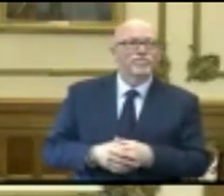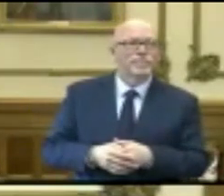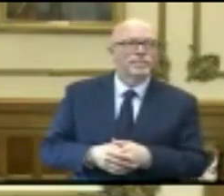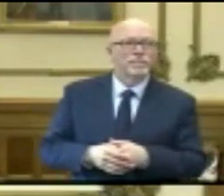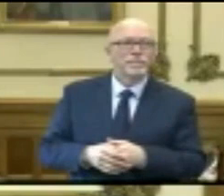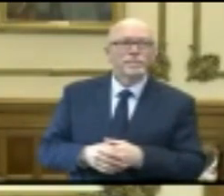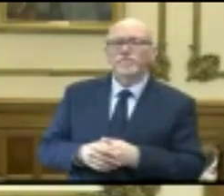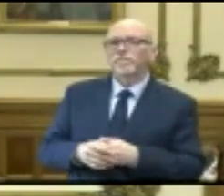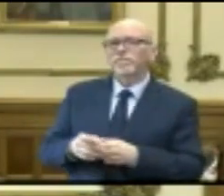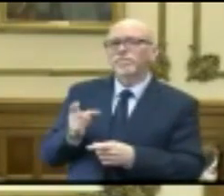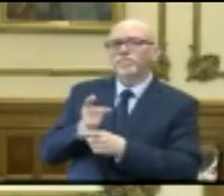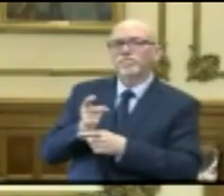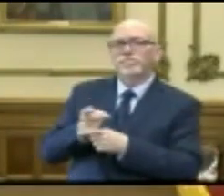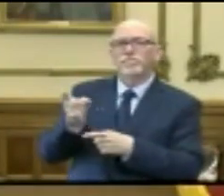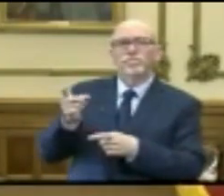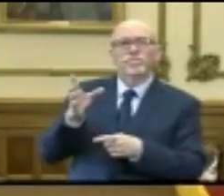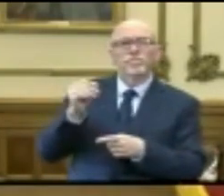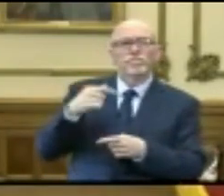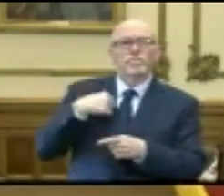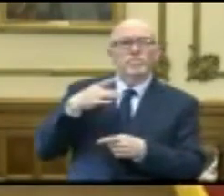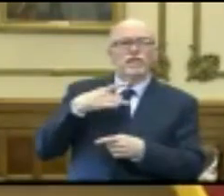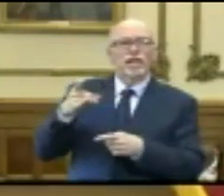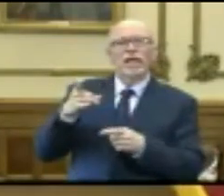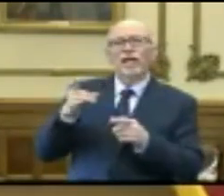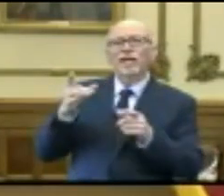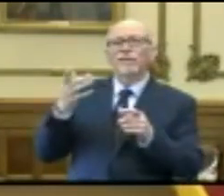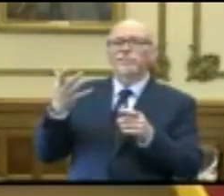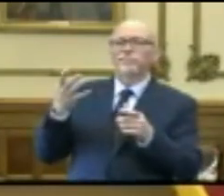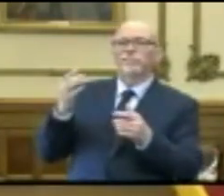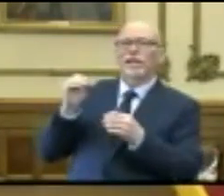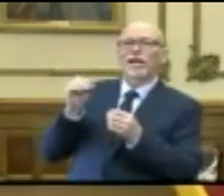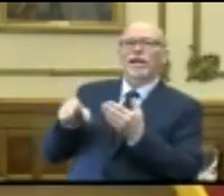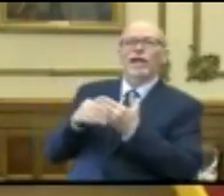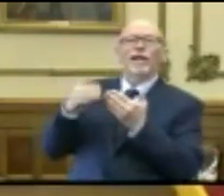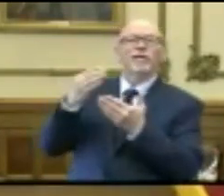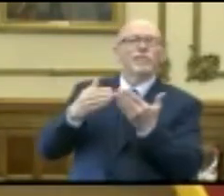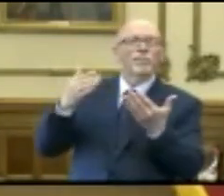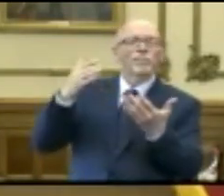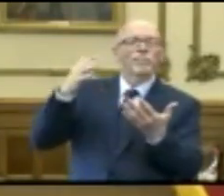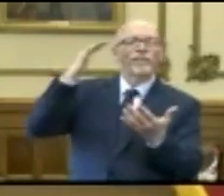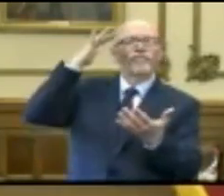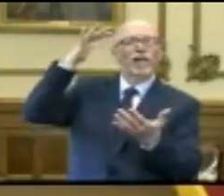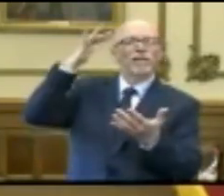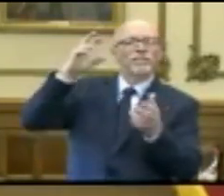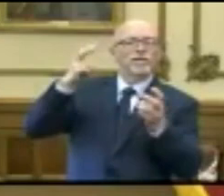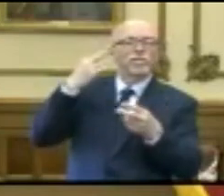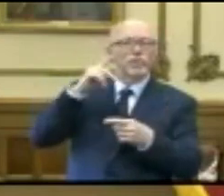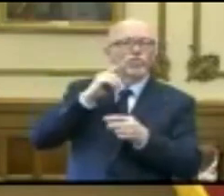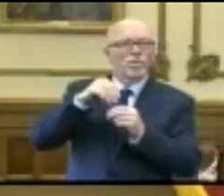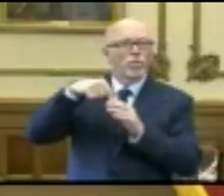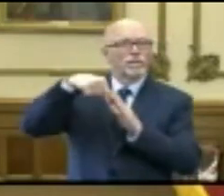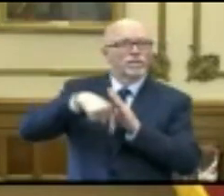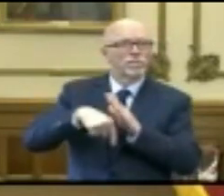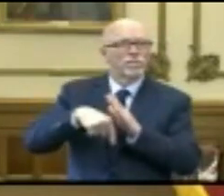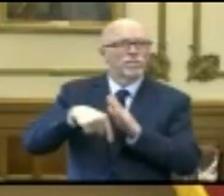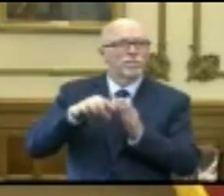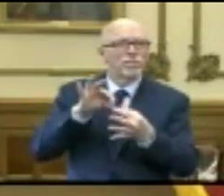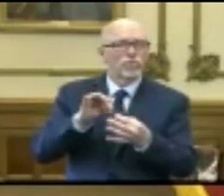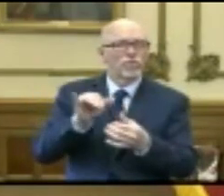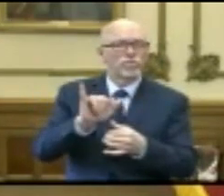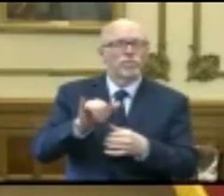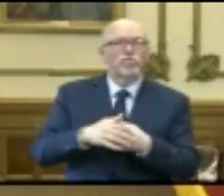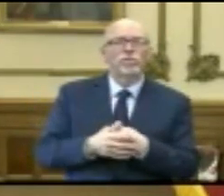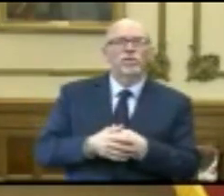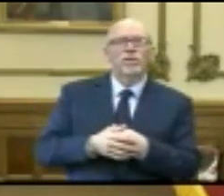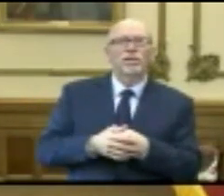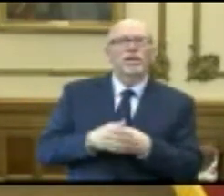So with your leave, I'd like to wax a little philosophical related to this question because there's a deeper aspect of it as well.